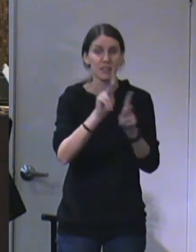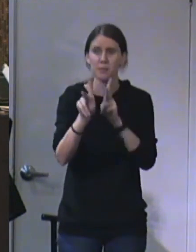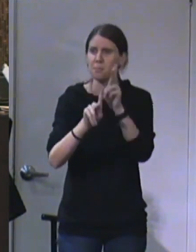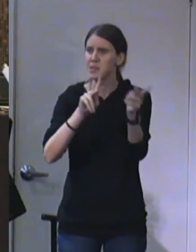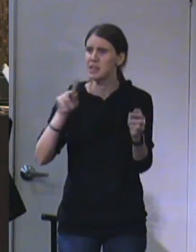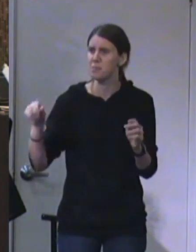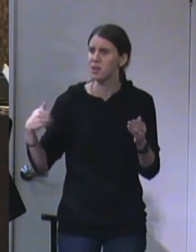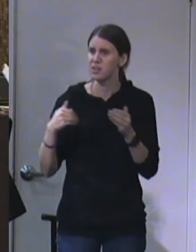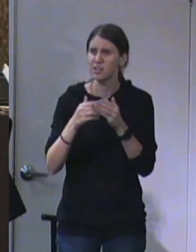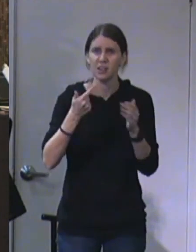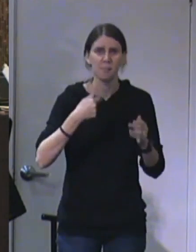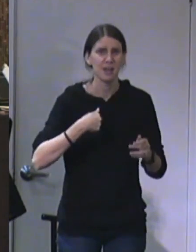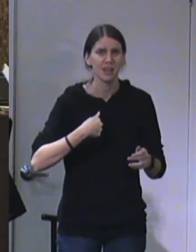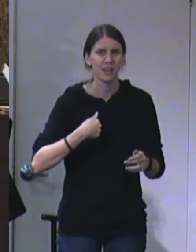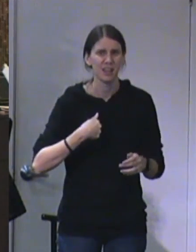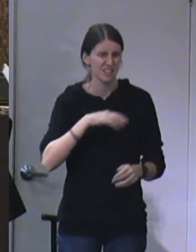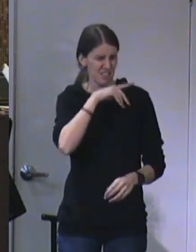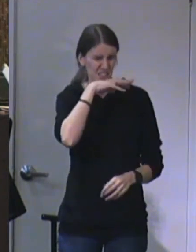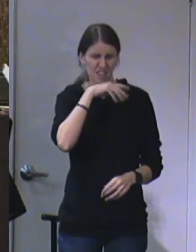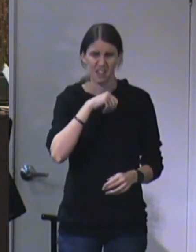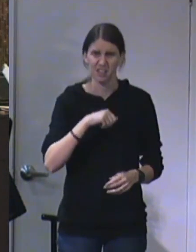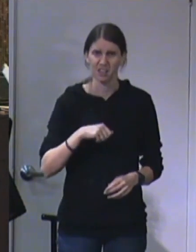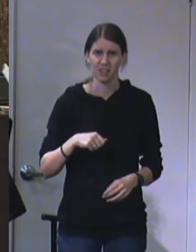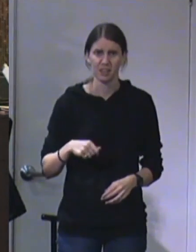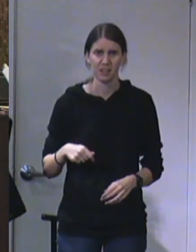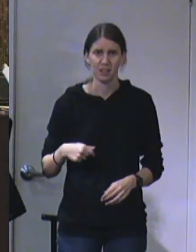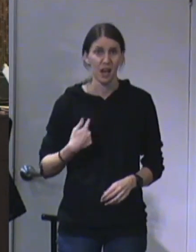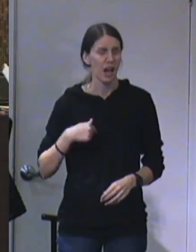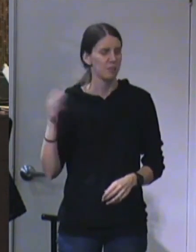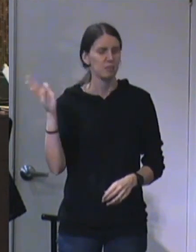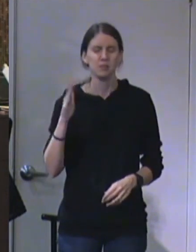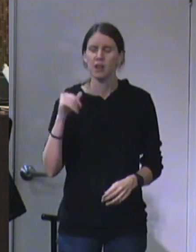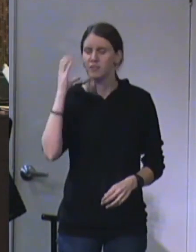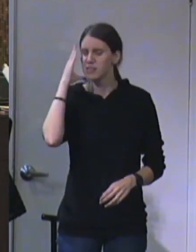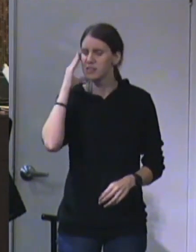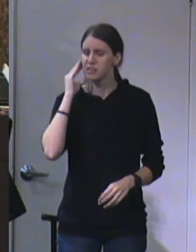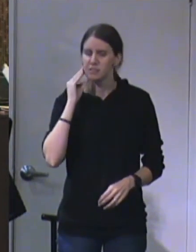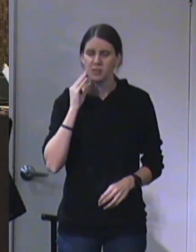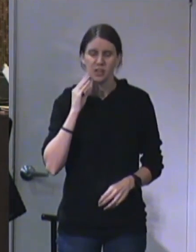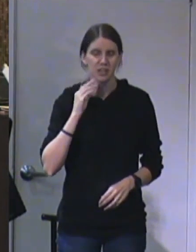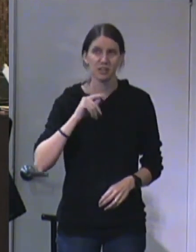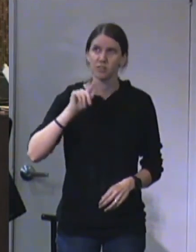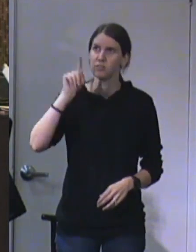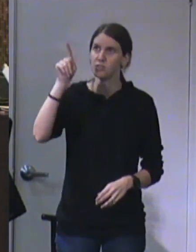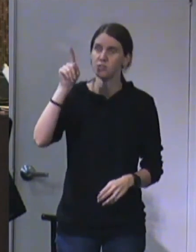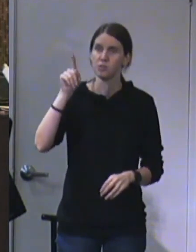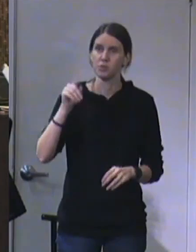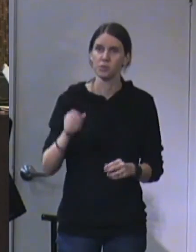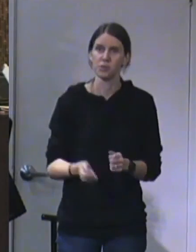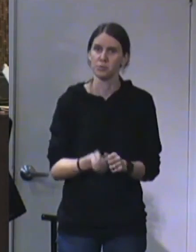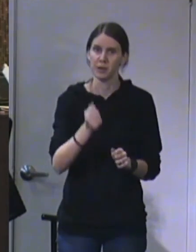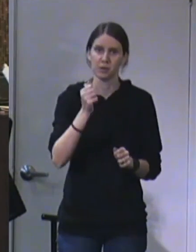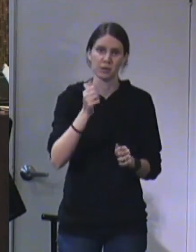people that surround me, they're unclean. I've never experienced anything like you, God.